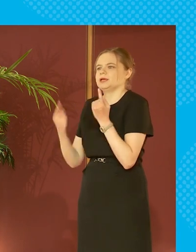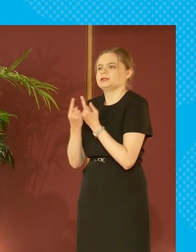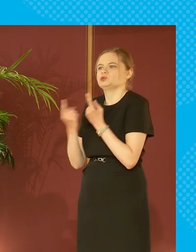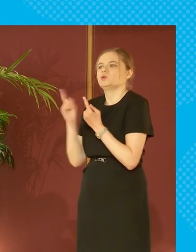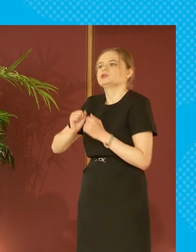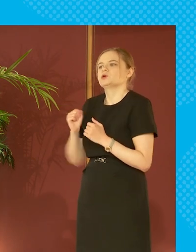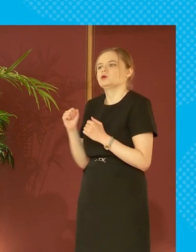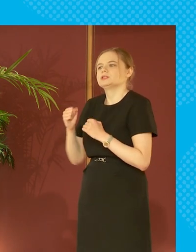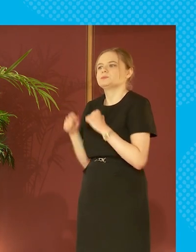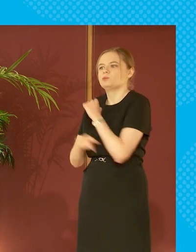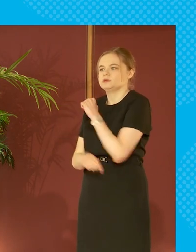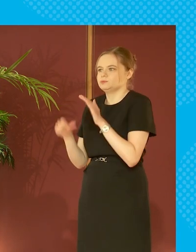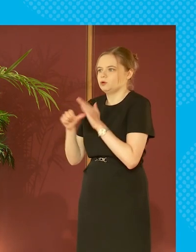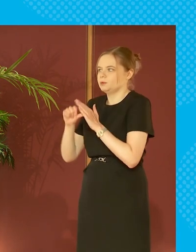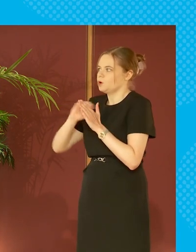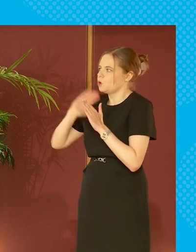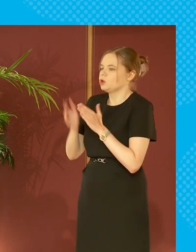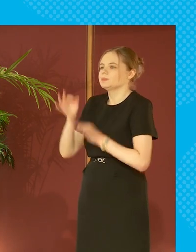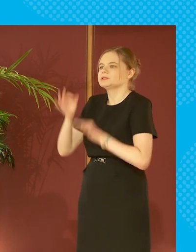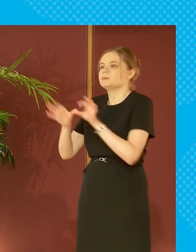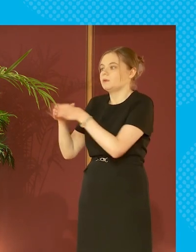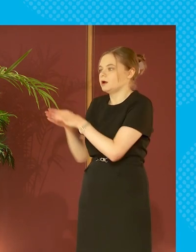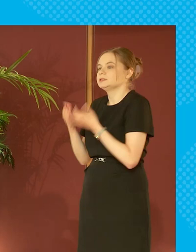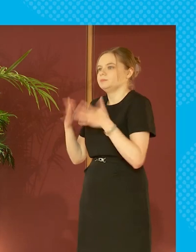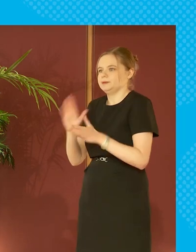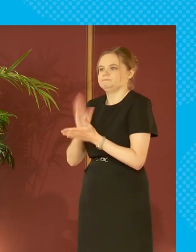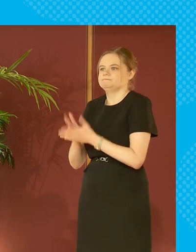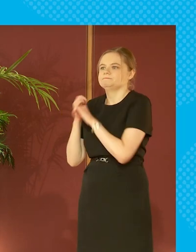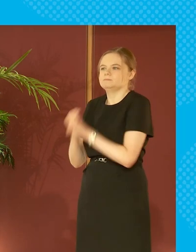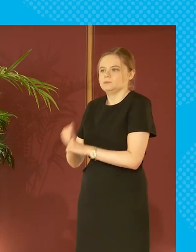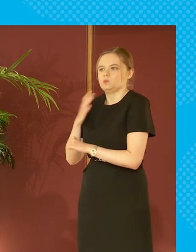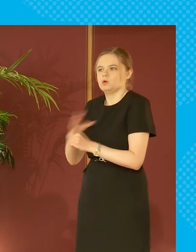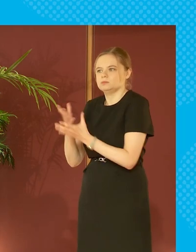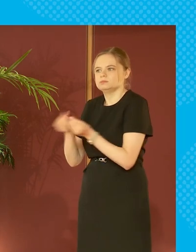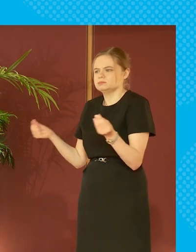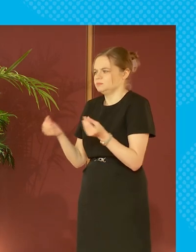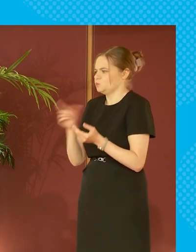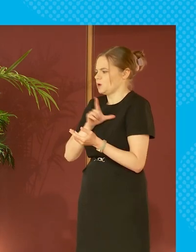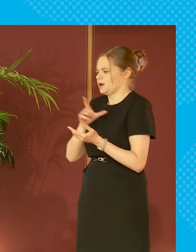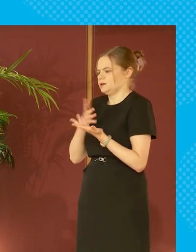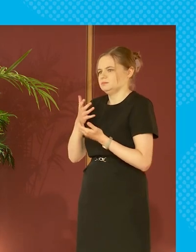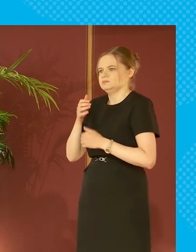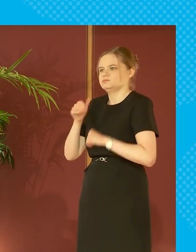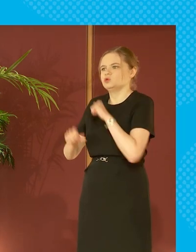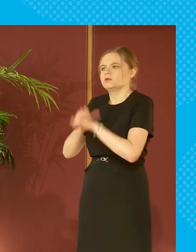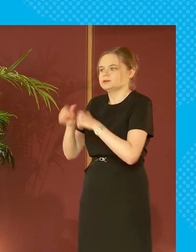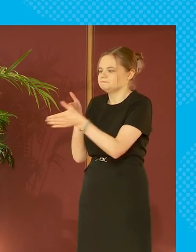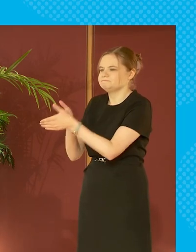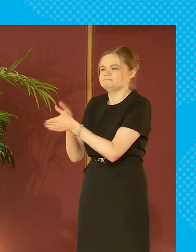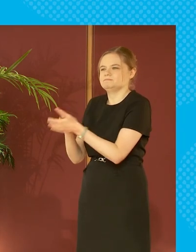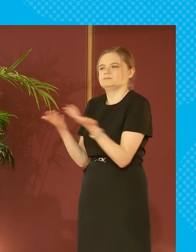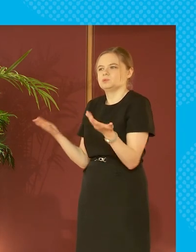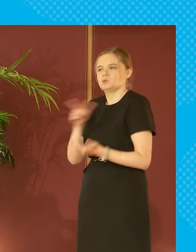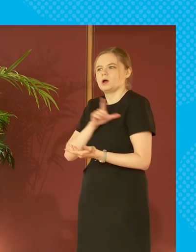poverty problem. All political parties are committed to tackling the issue. So why has more progress not been made? Why do